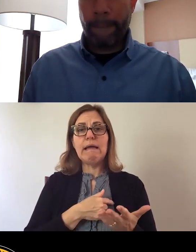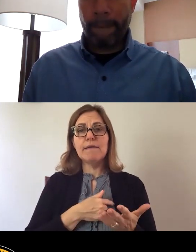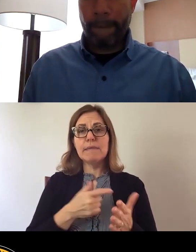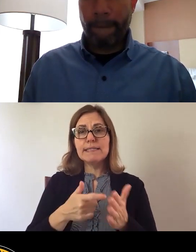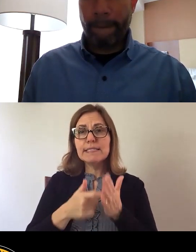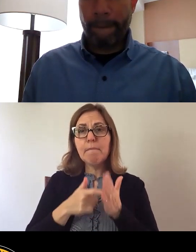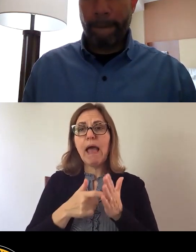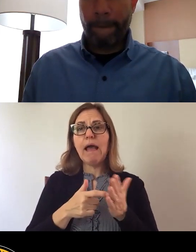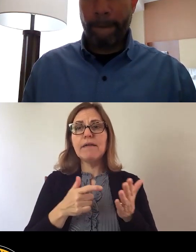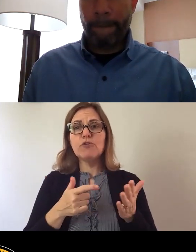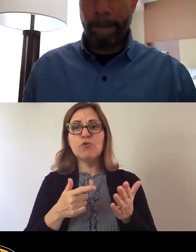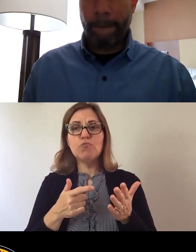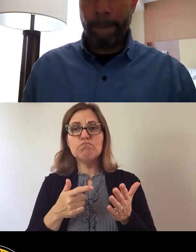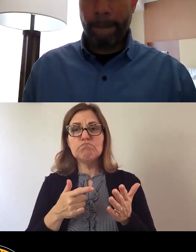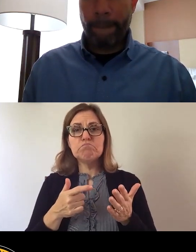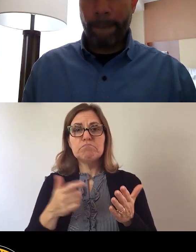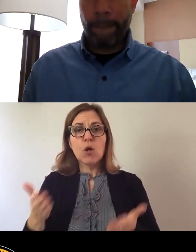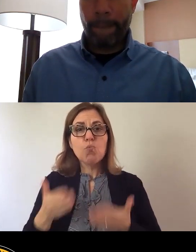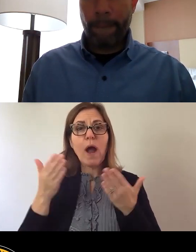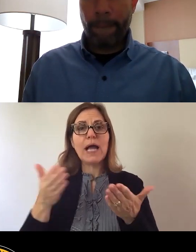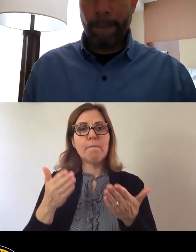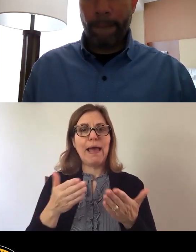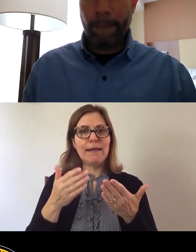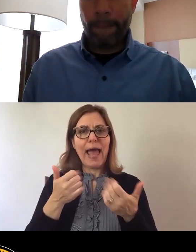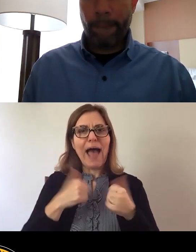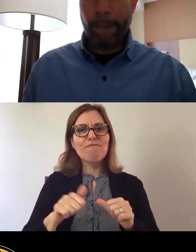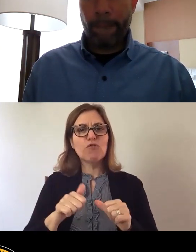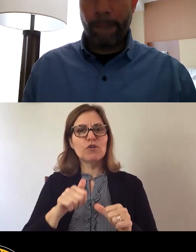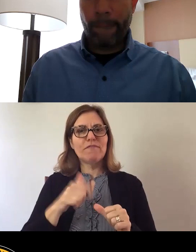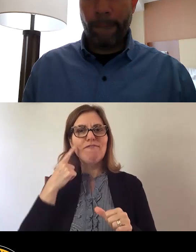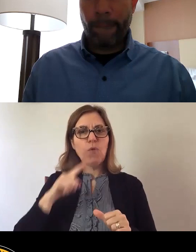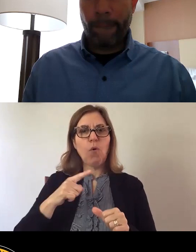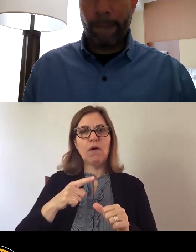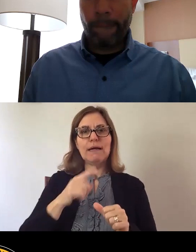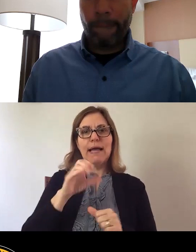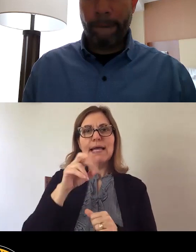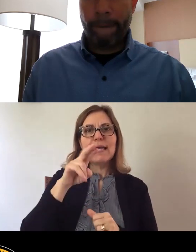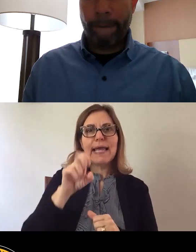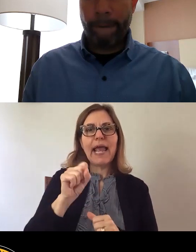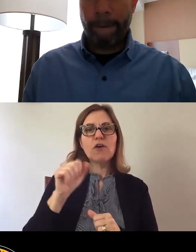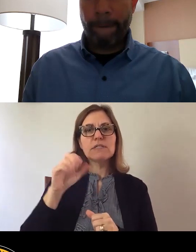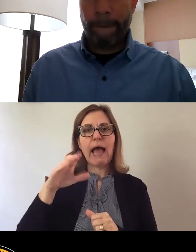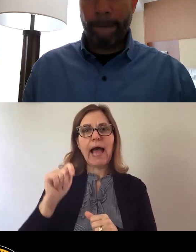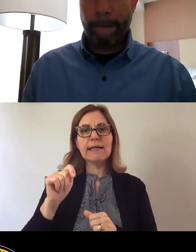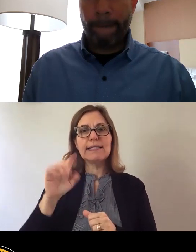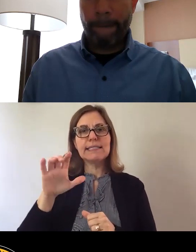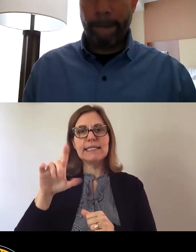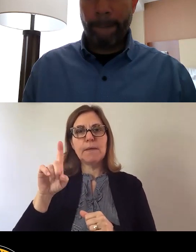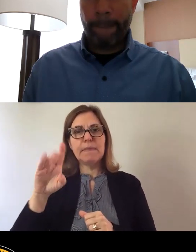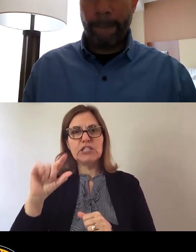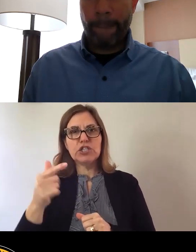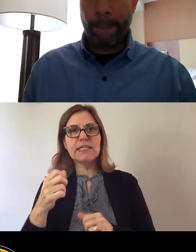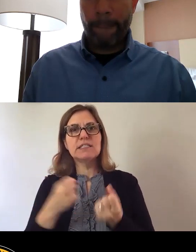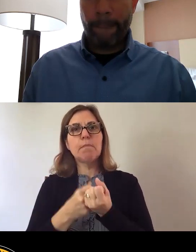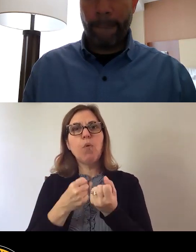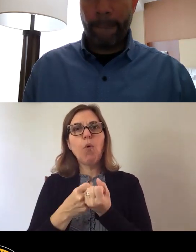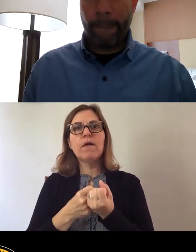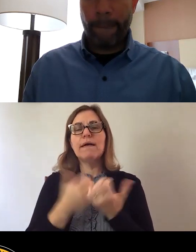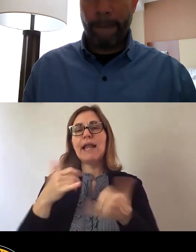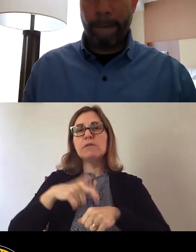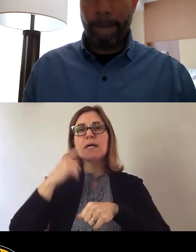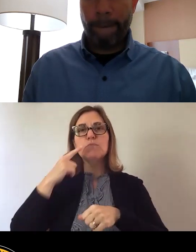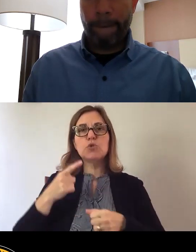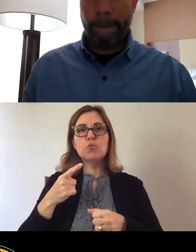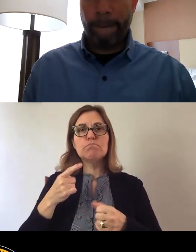and CDBG support to some of our region's largest emergency food providers. And now it's time to support our